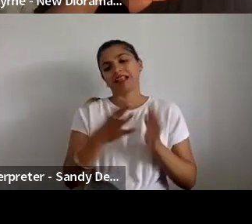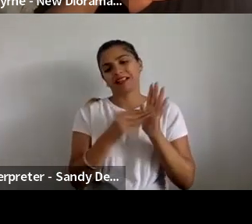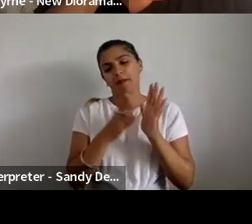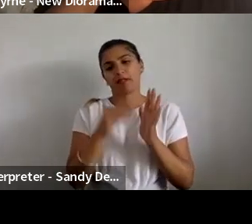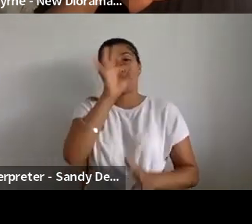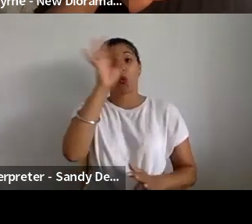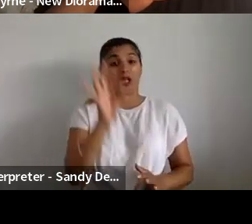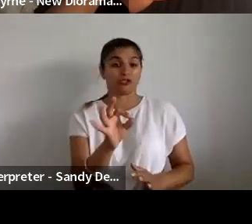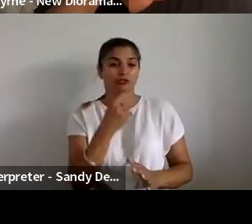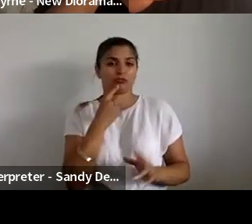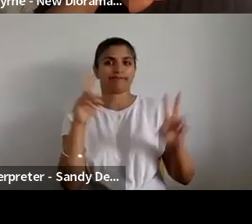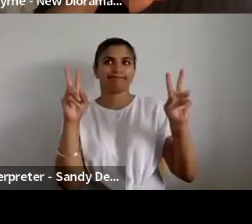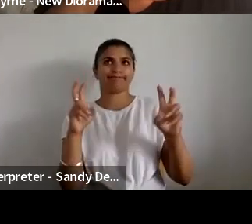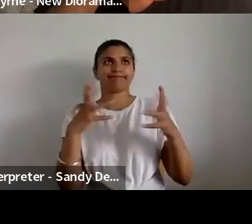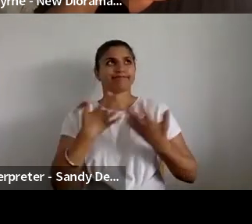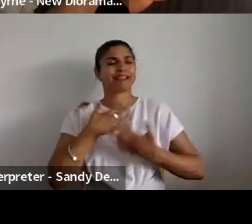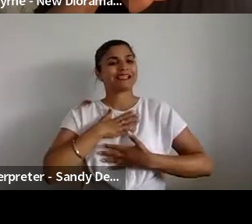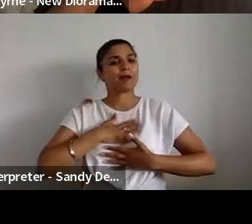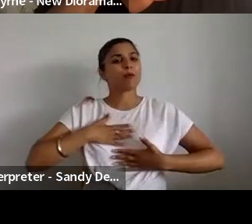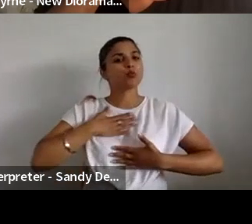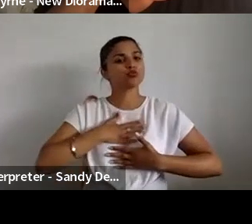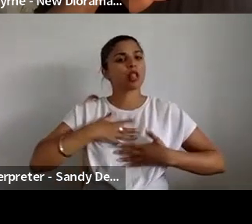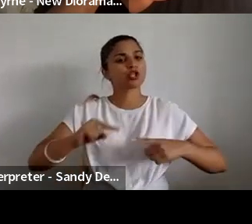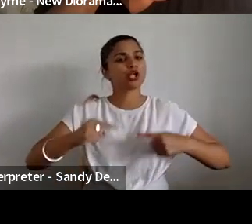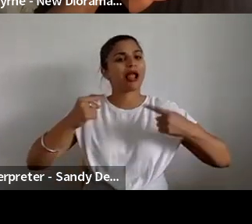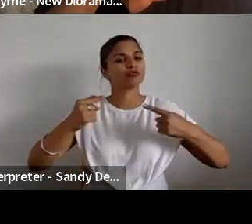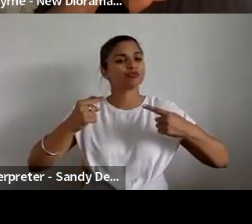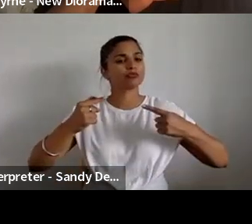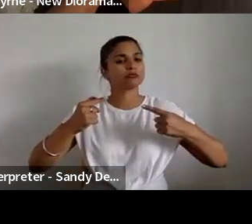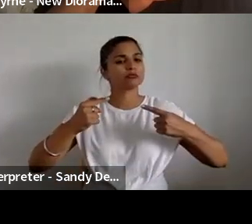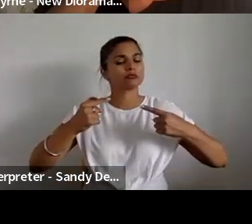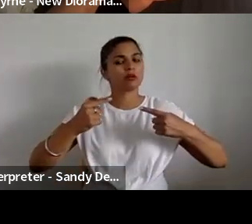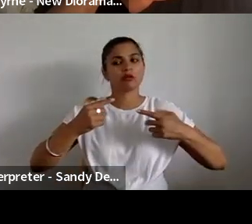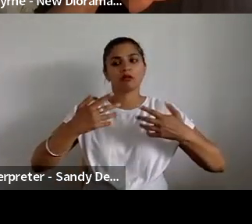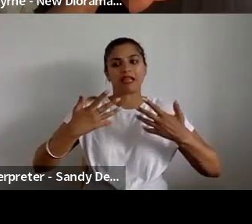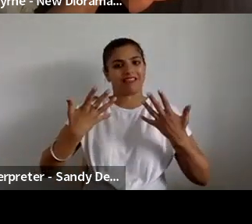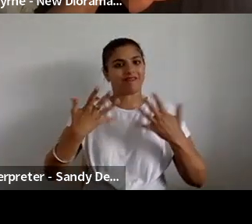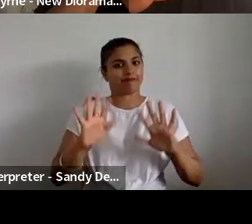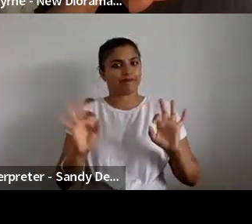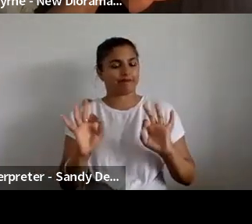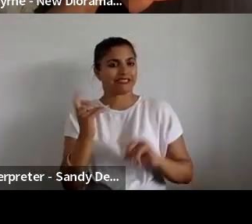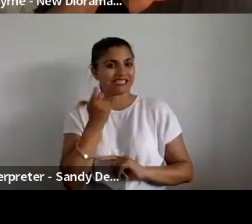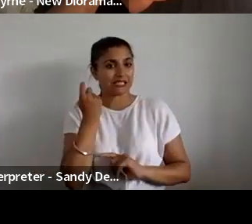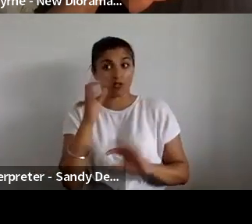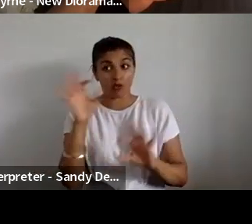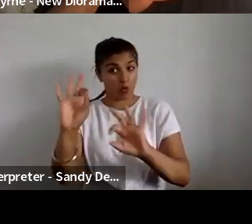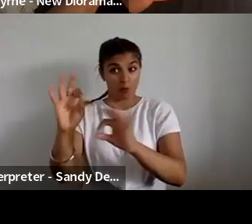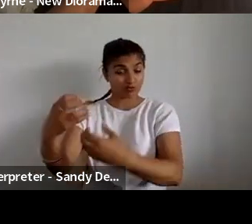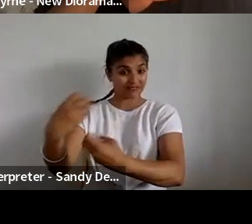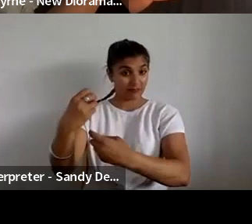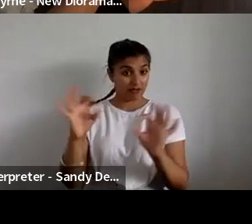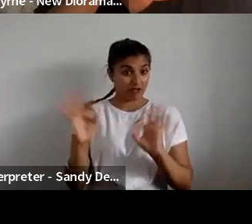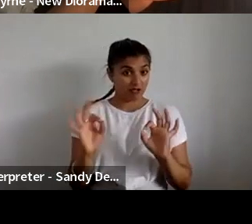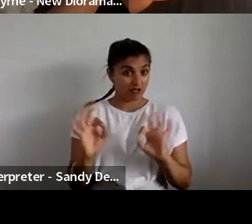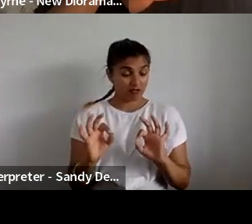emotional challenge of, like, being unsuccessful. We didn't receive any feedback like that. I think because people